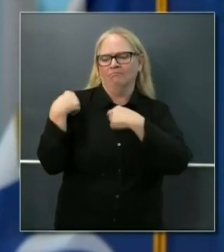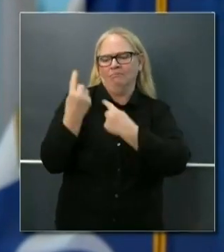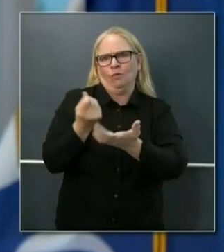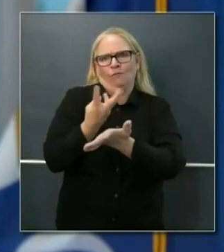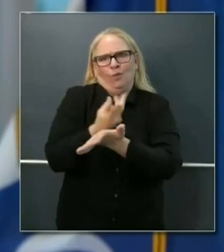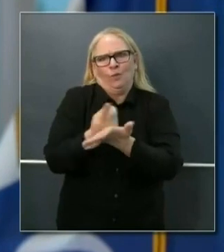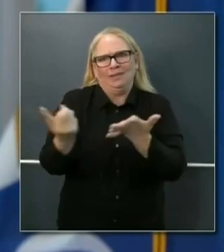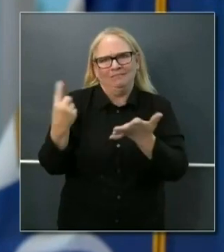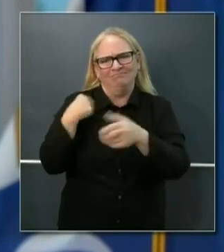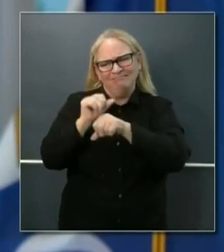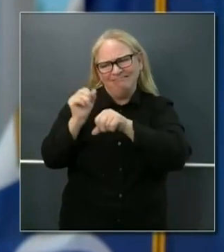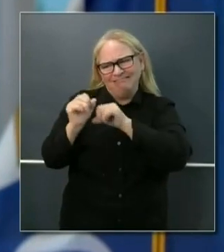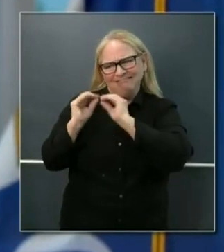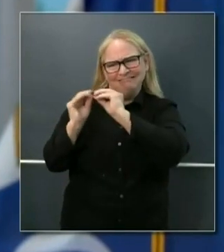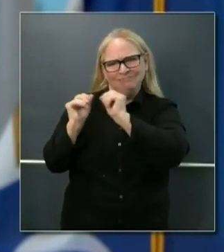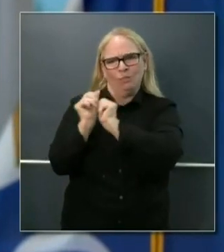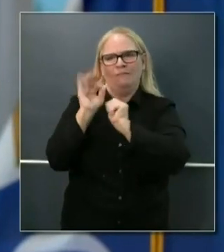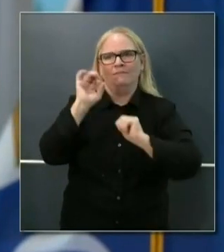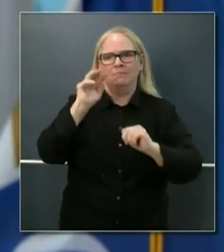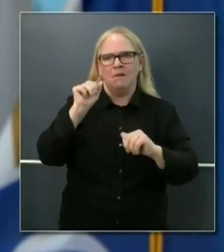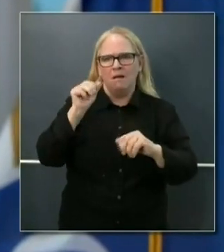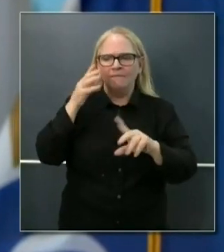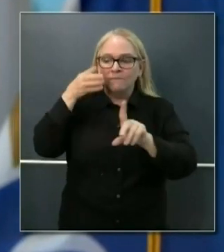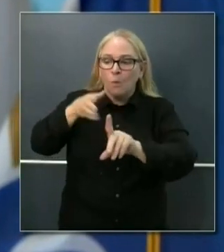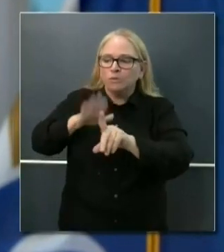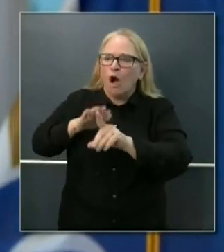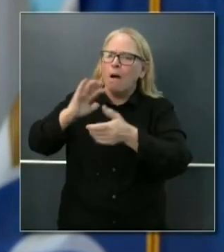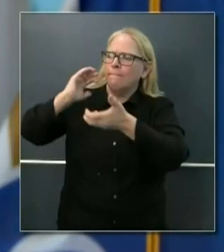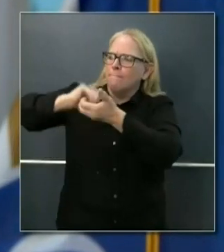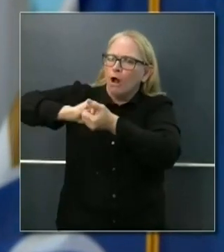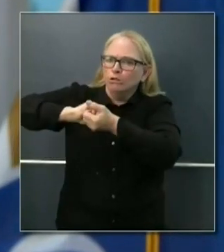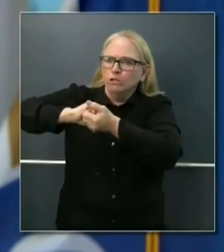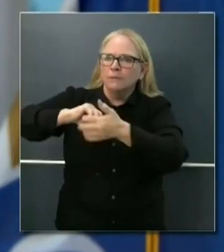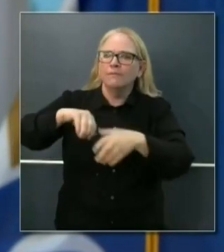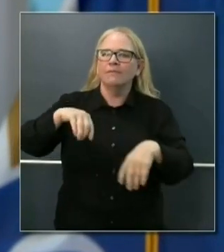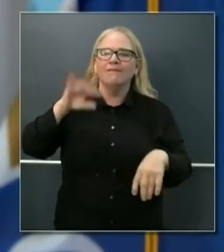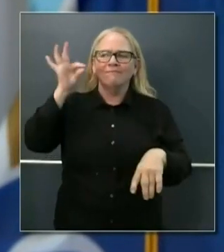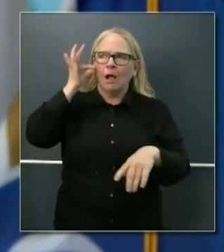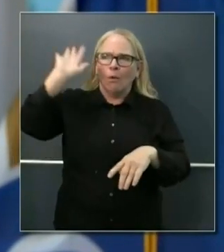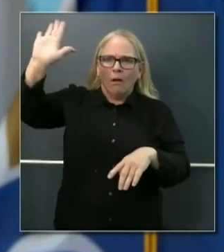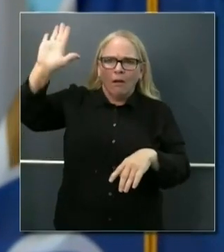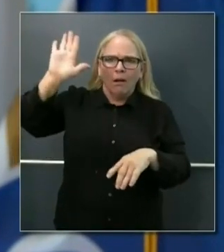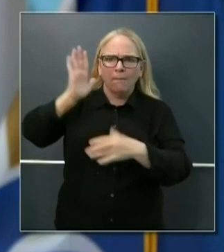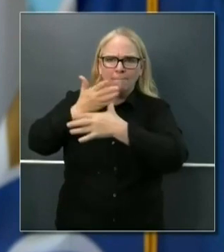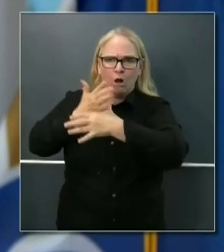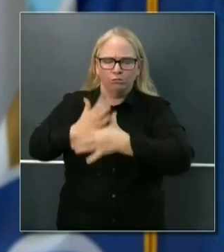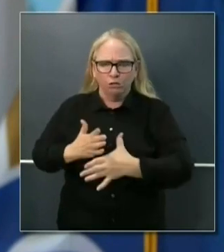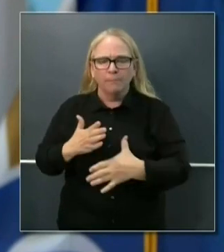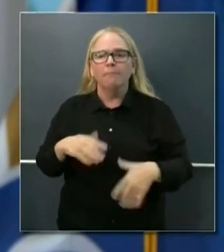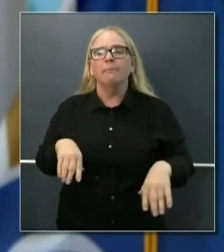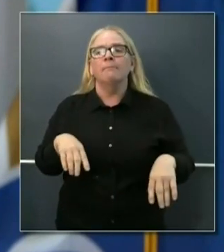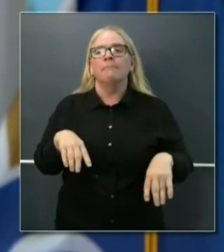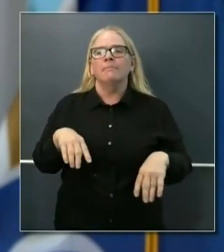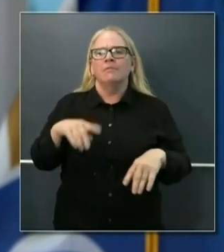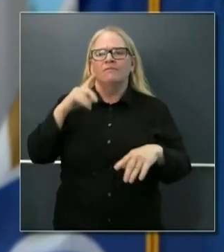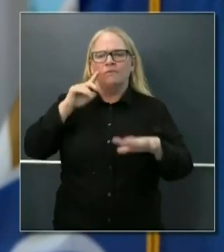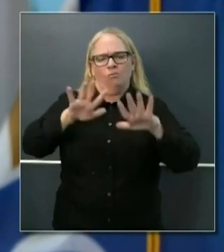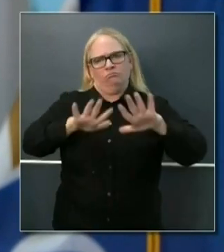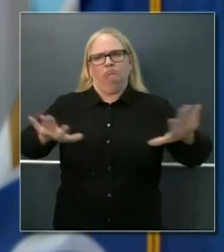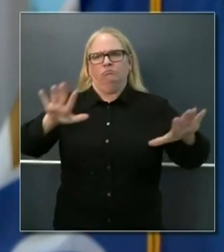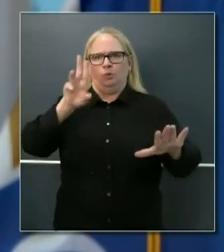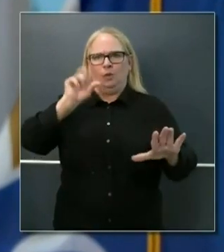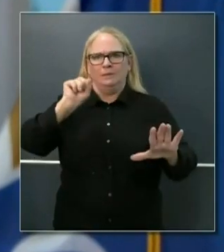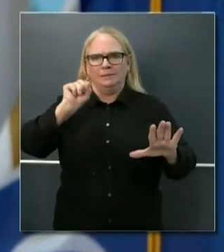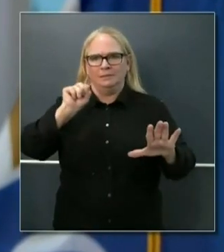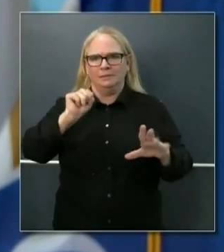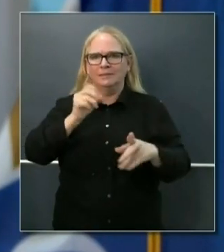create a framework for engagement with our federal partners to help support an effort, first in the nation, to take